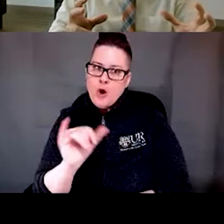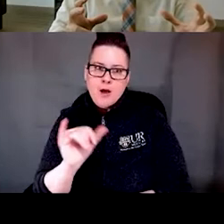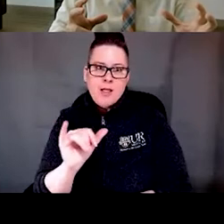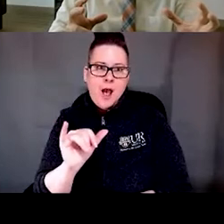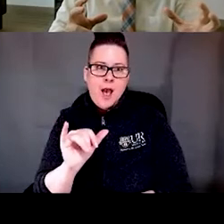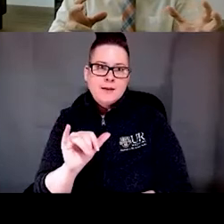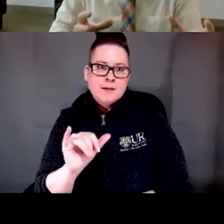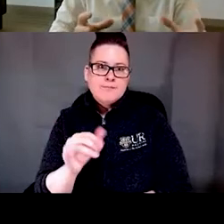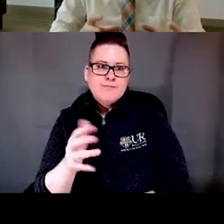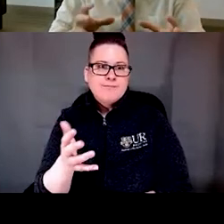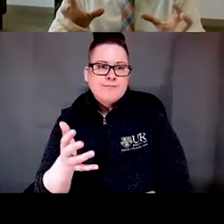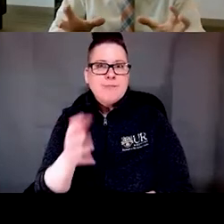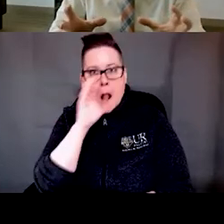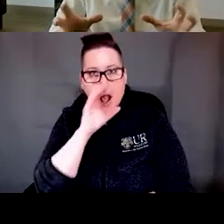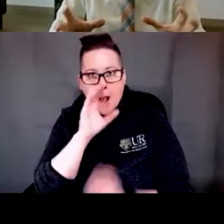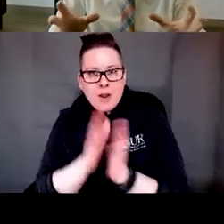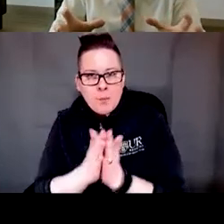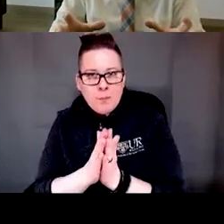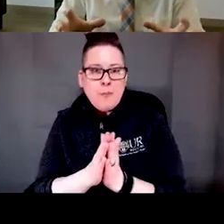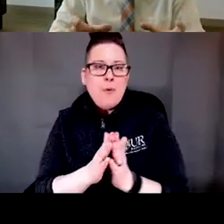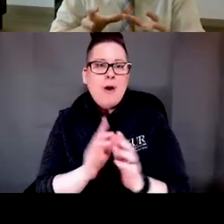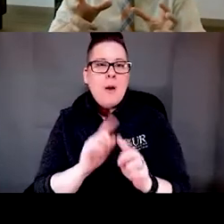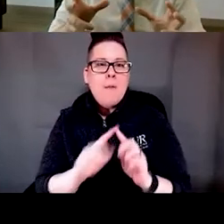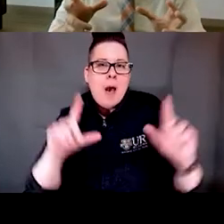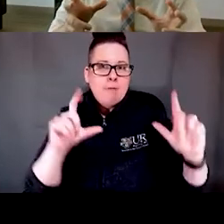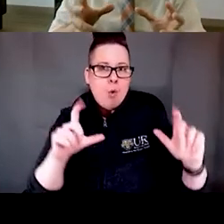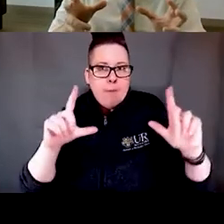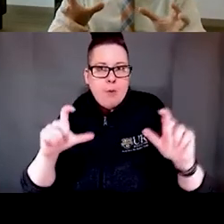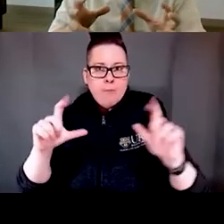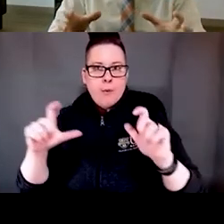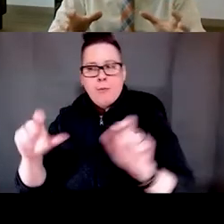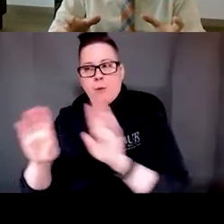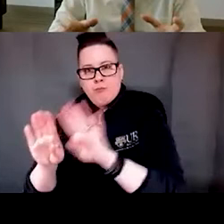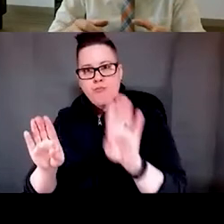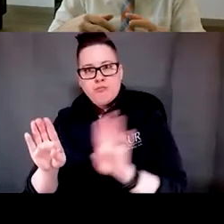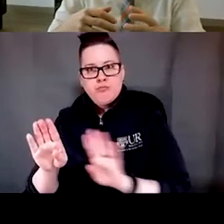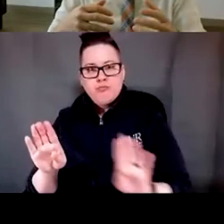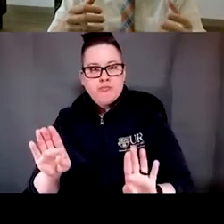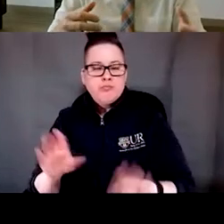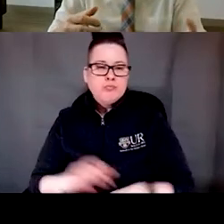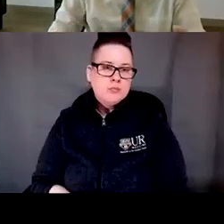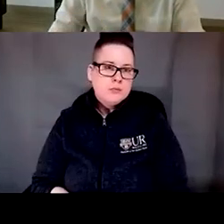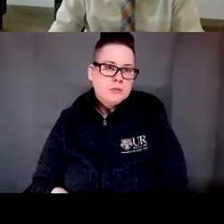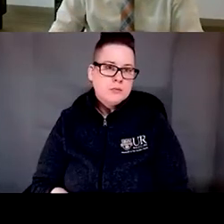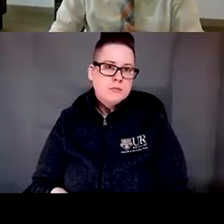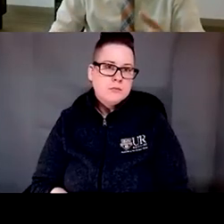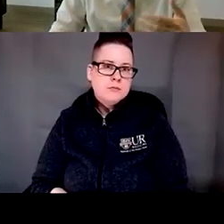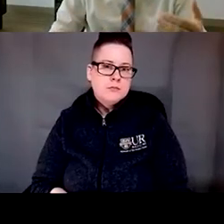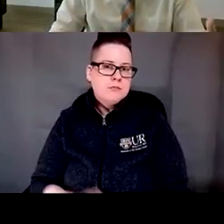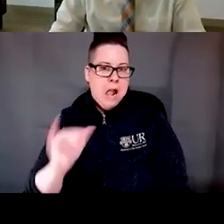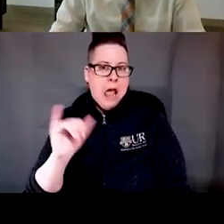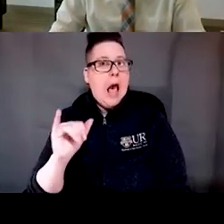comic book, but with the still photographs that you would see in, let's say, telenovela.